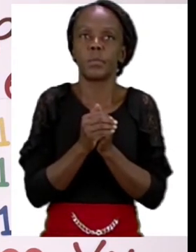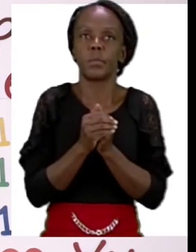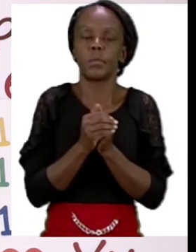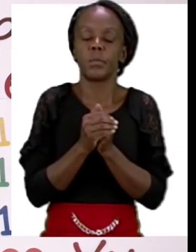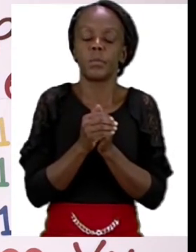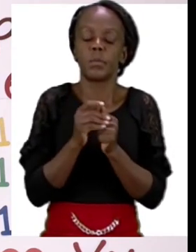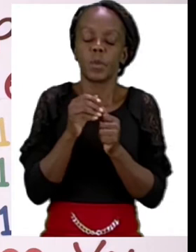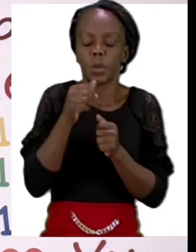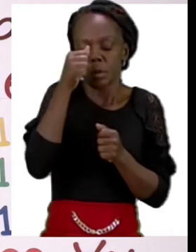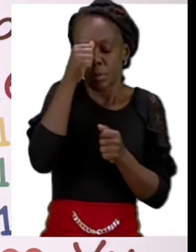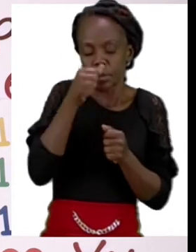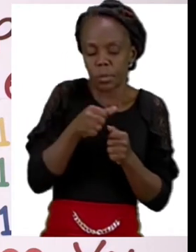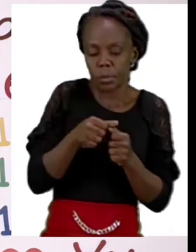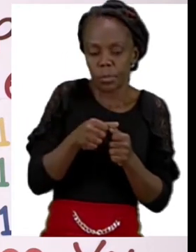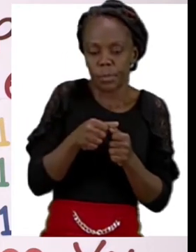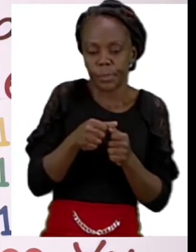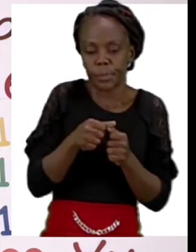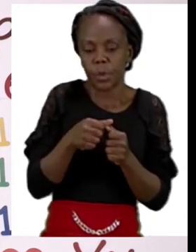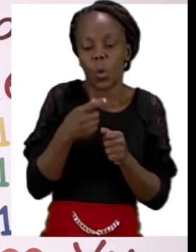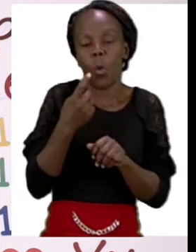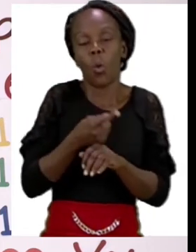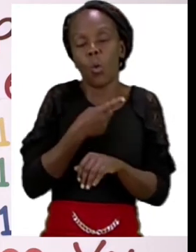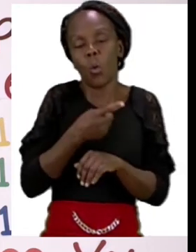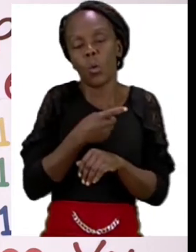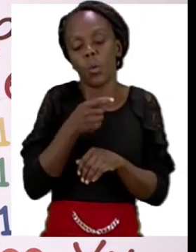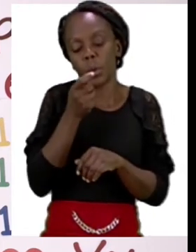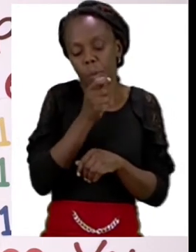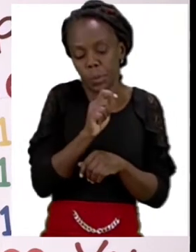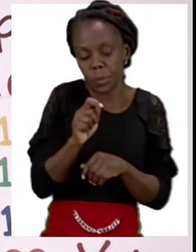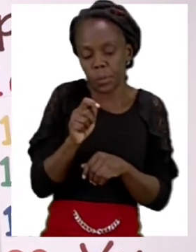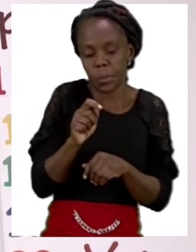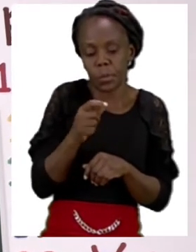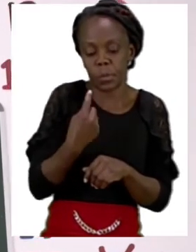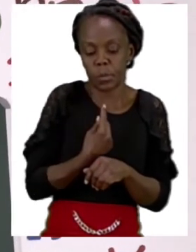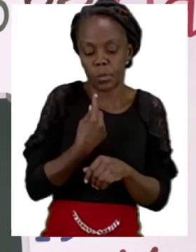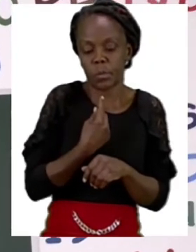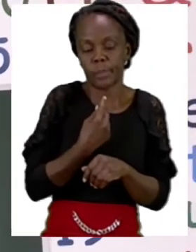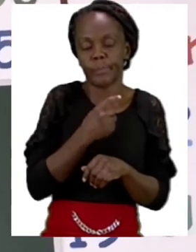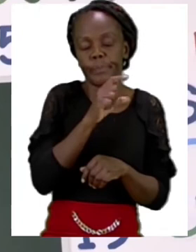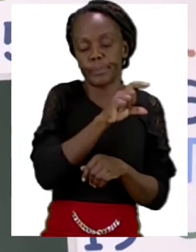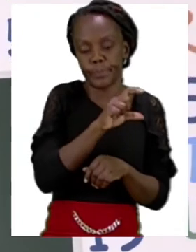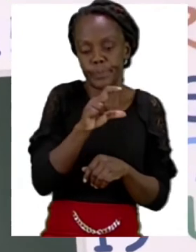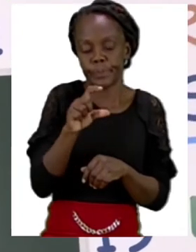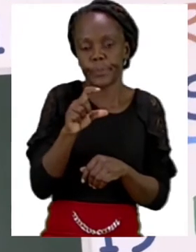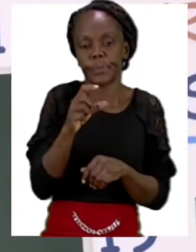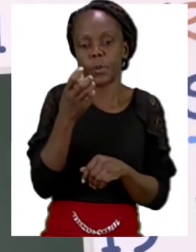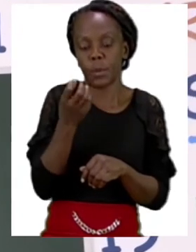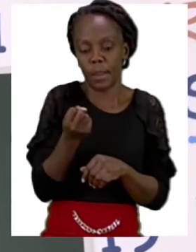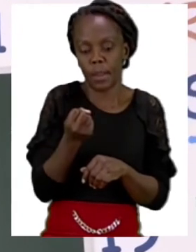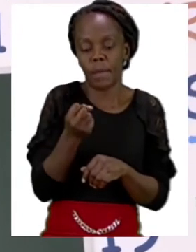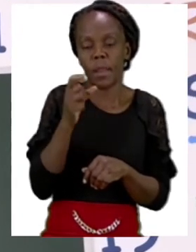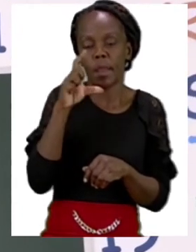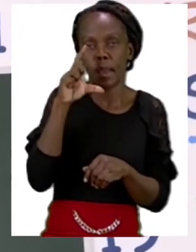capital letter. I have started all of my sentences with a capital letter.